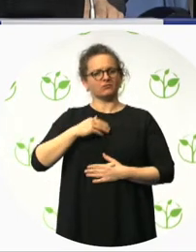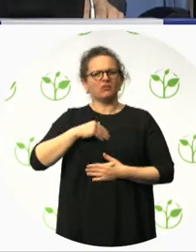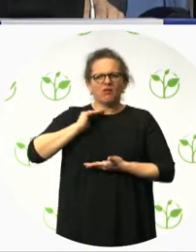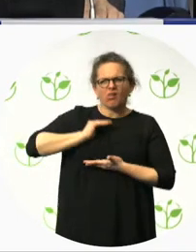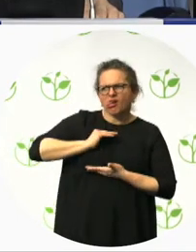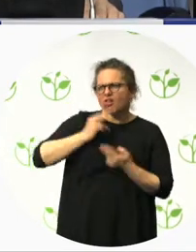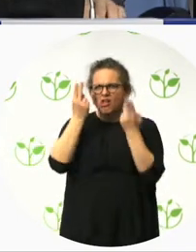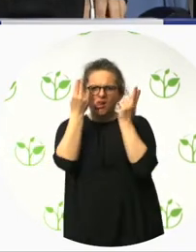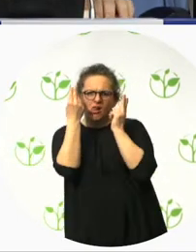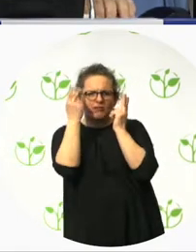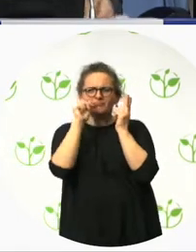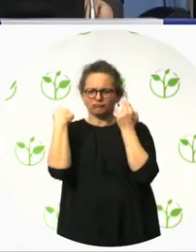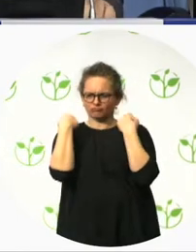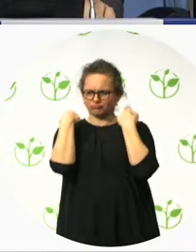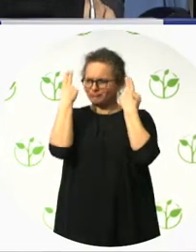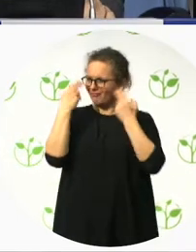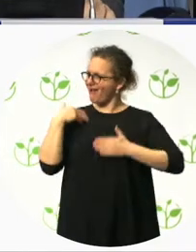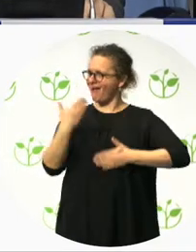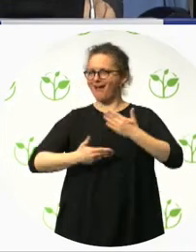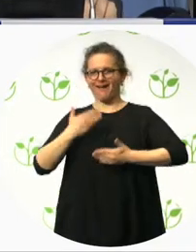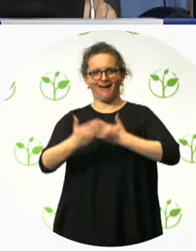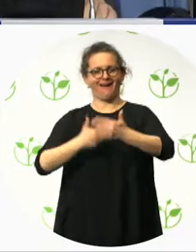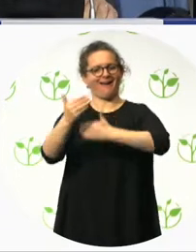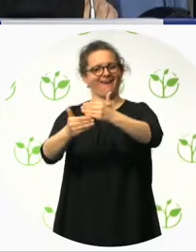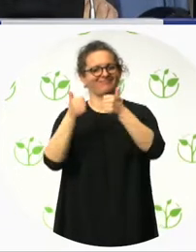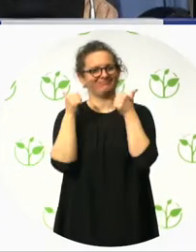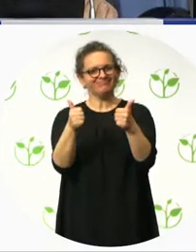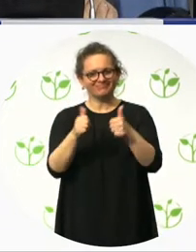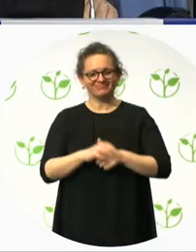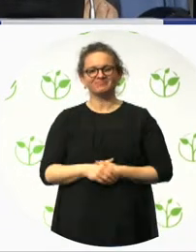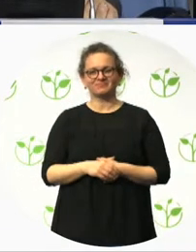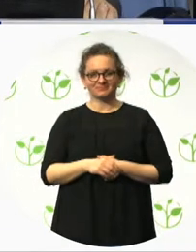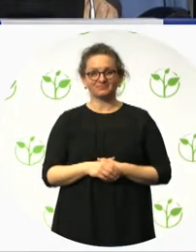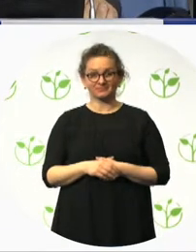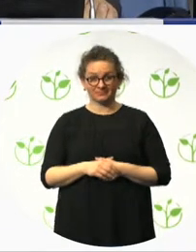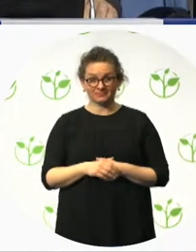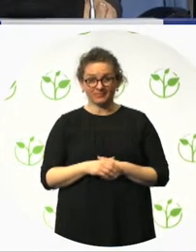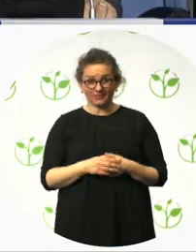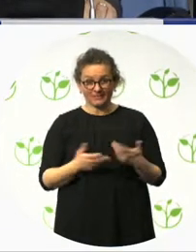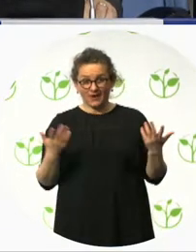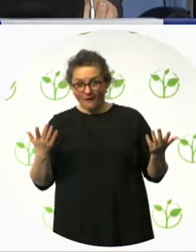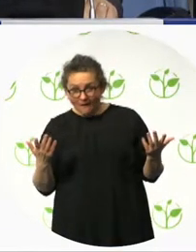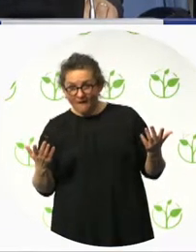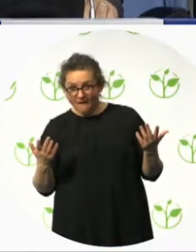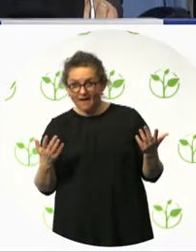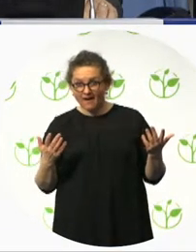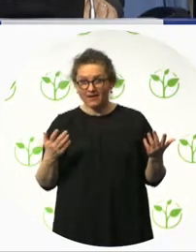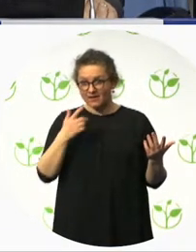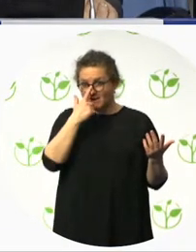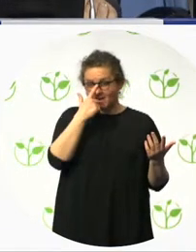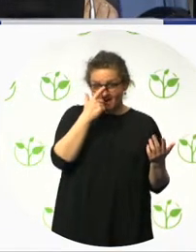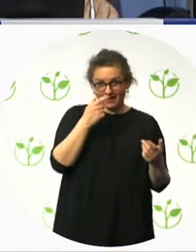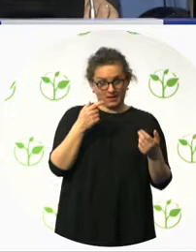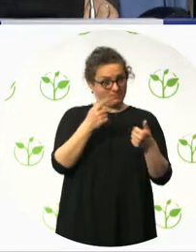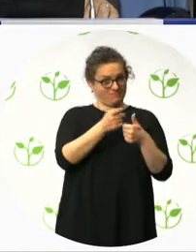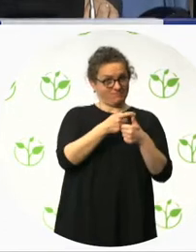very strongly related to each other. Both are proclaimed by the Convention on the Rights of People with Disabilities,